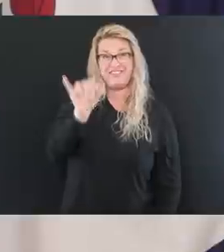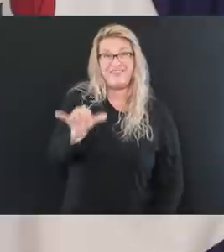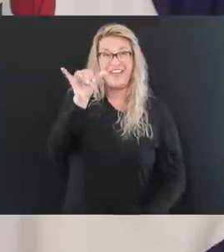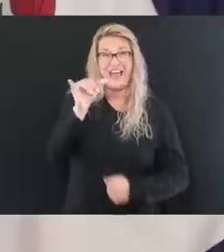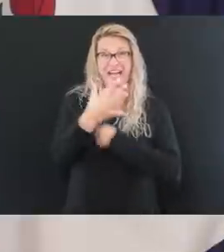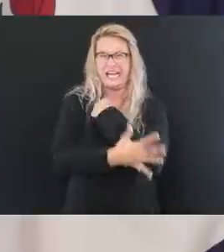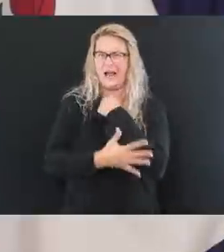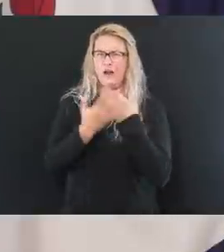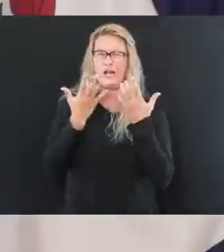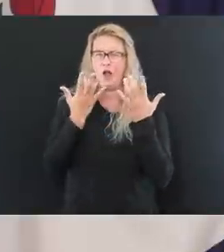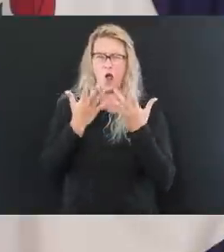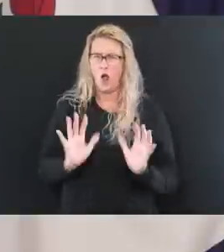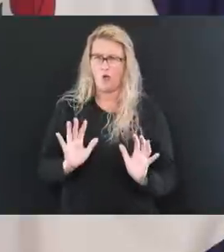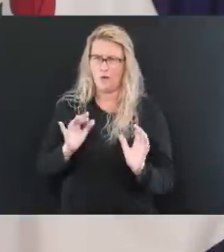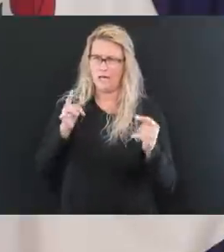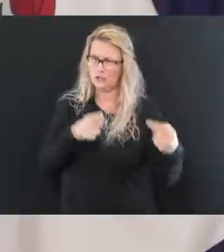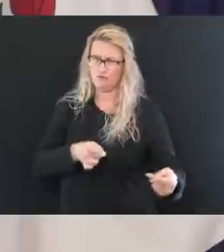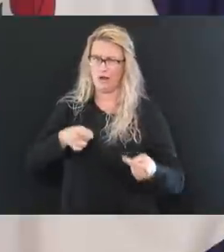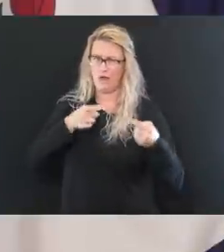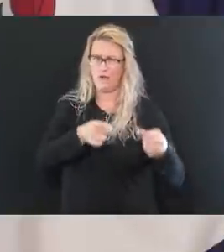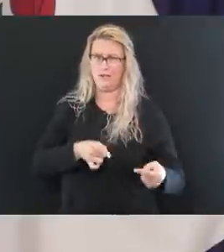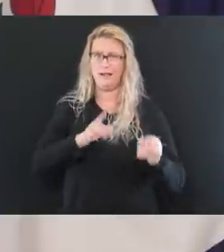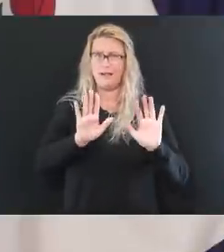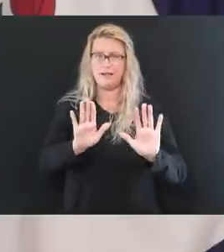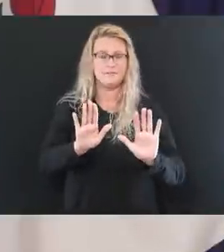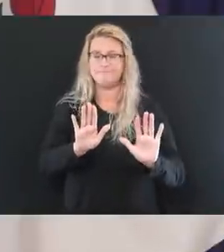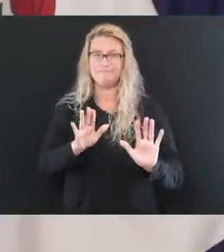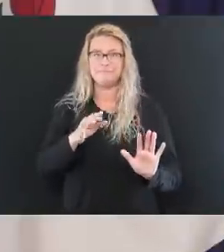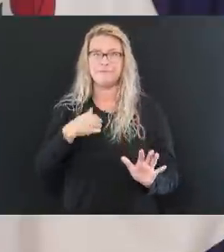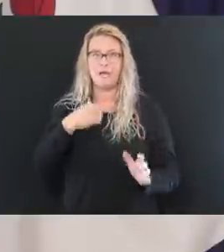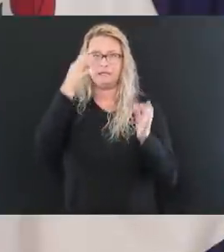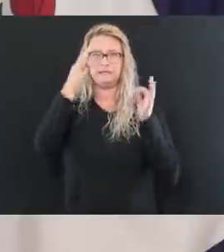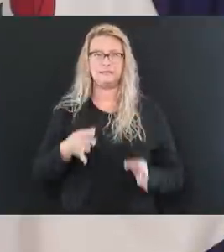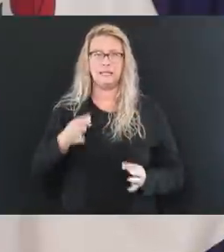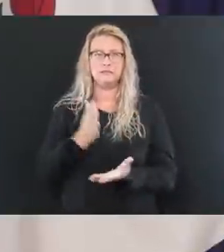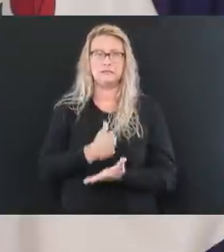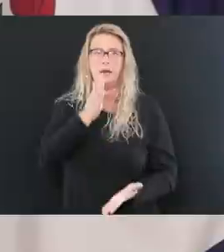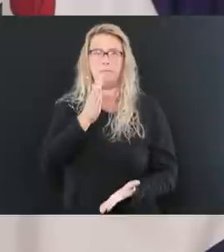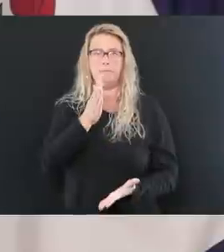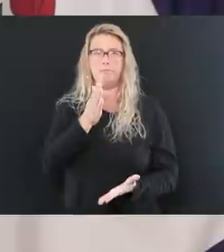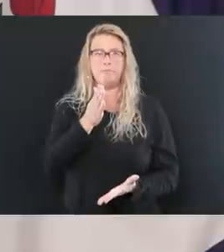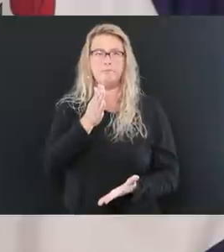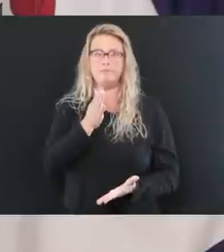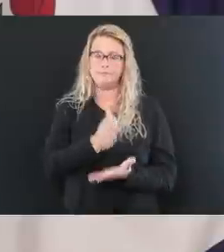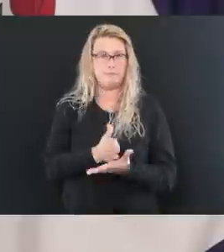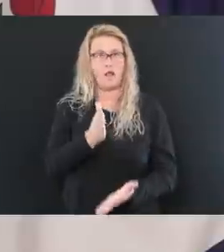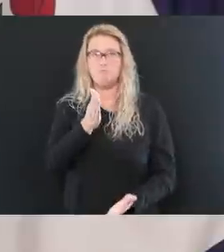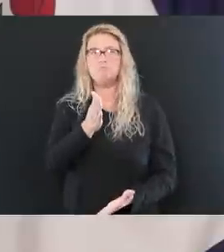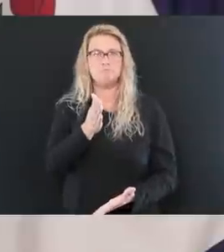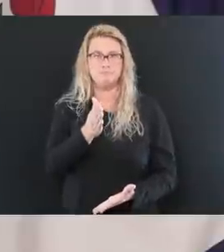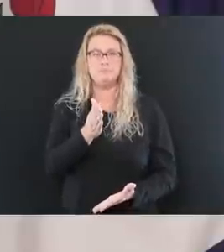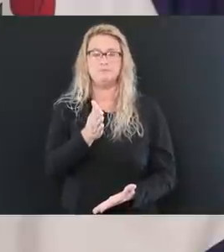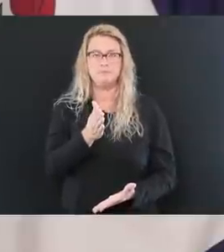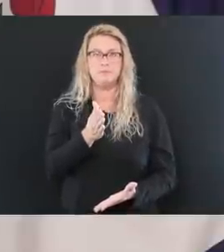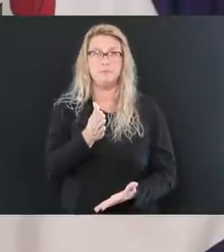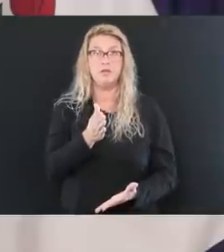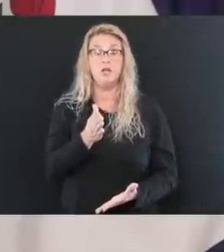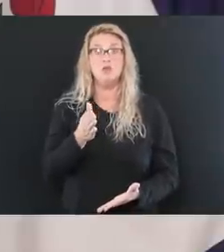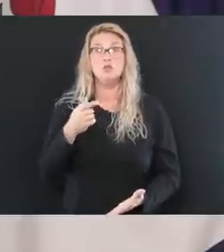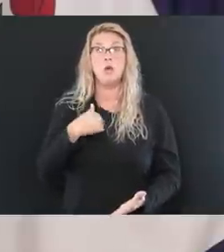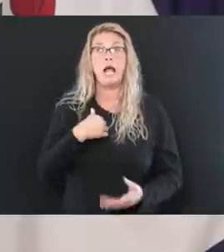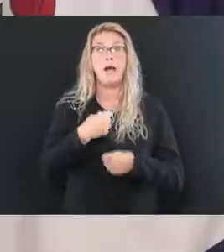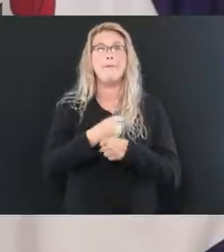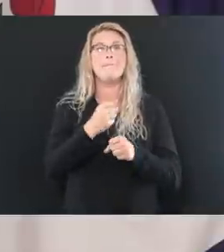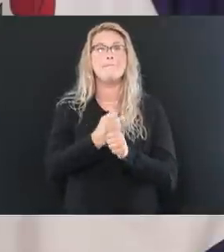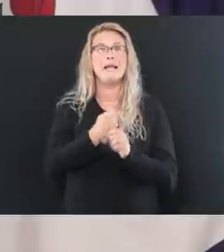struggling with. So I said, I'm not doing that. I'm not doing it. And so at the end of the day, I made the